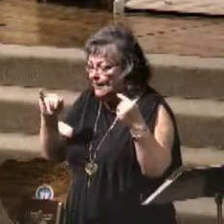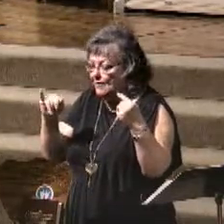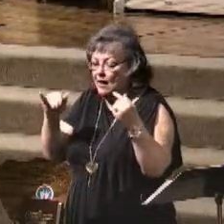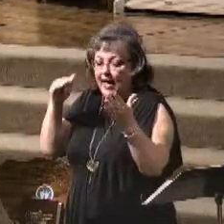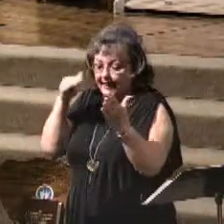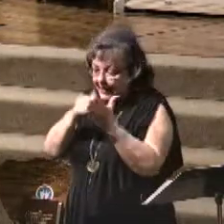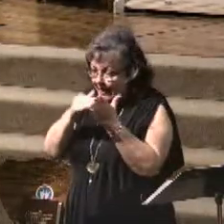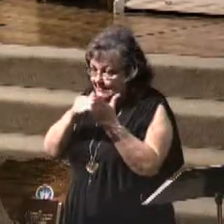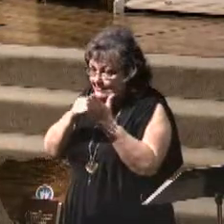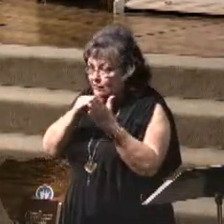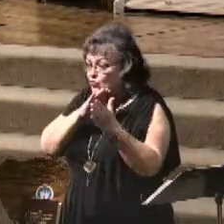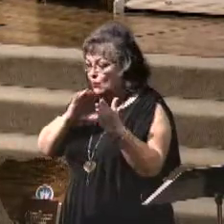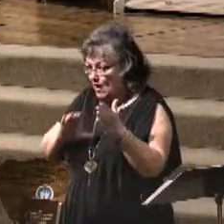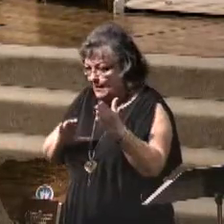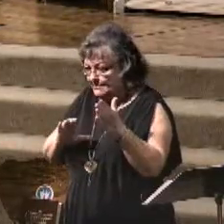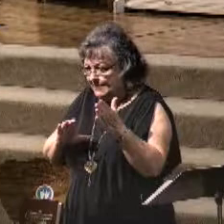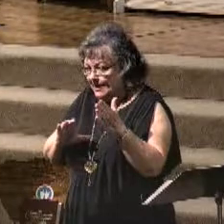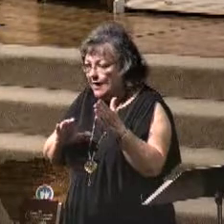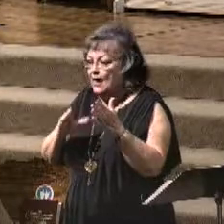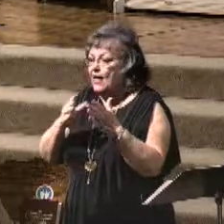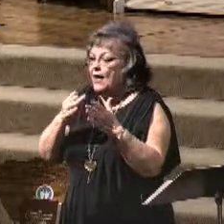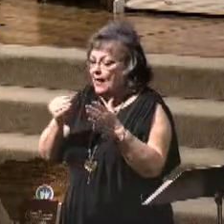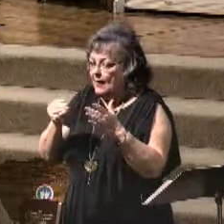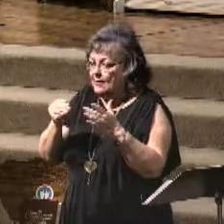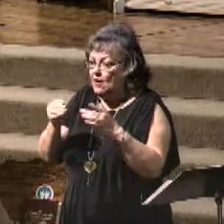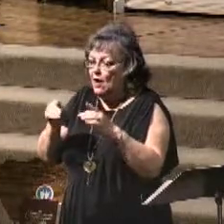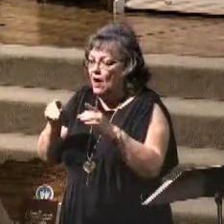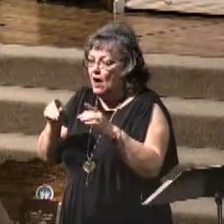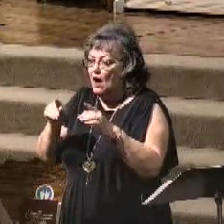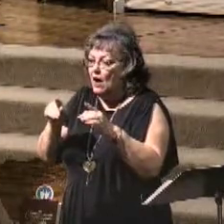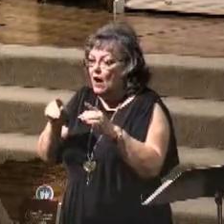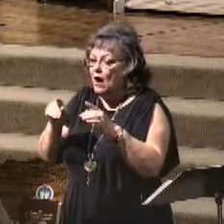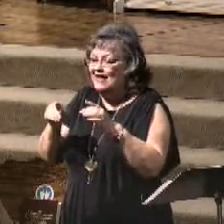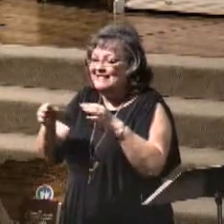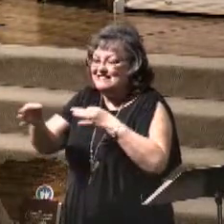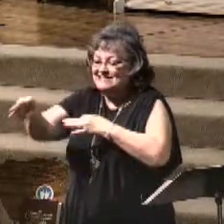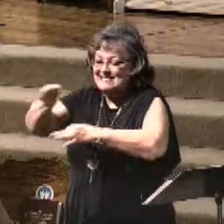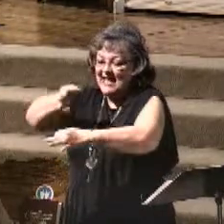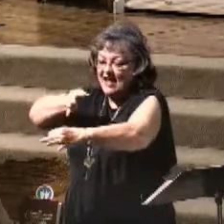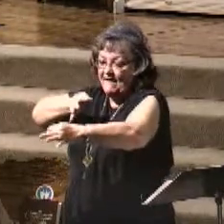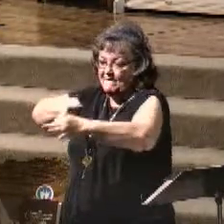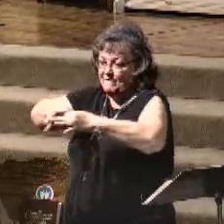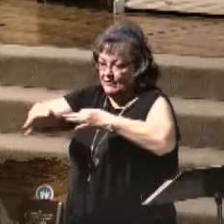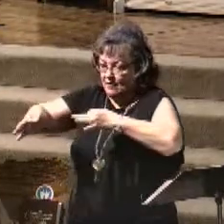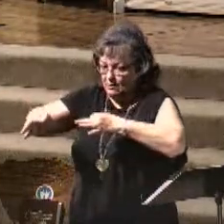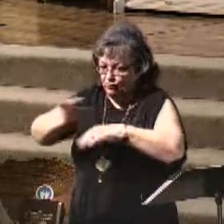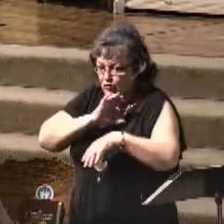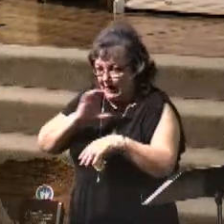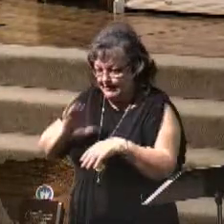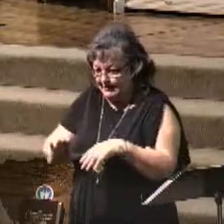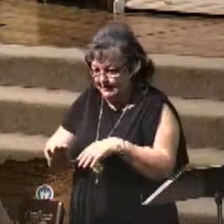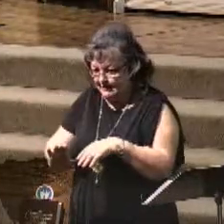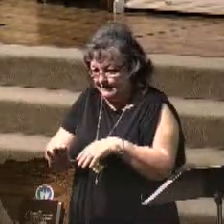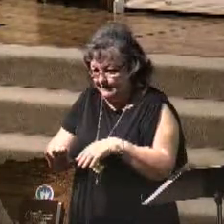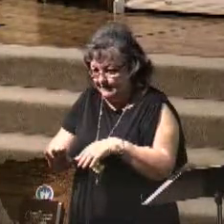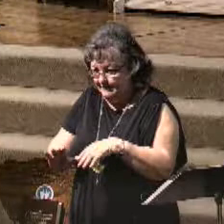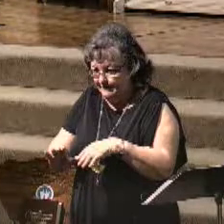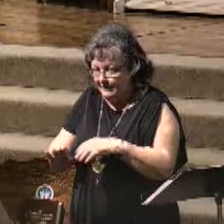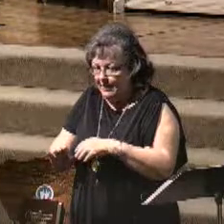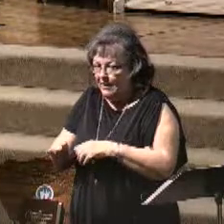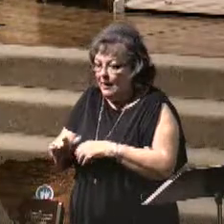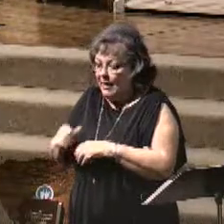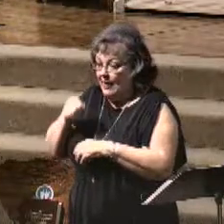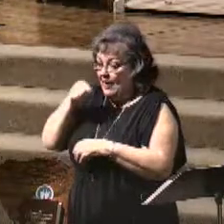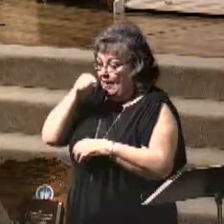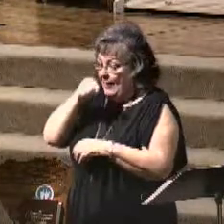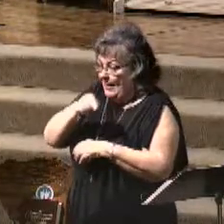Christ. And it also can mean instead of Christ. And he will claim to